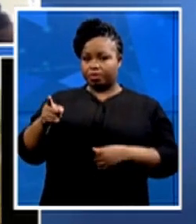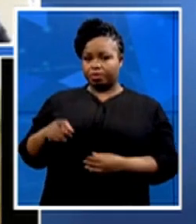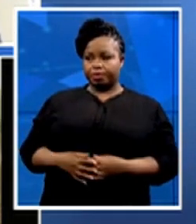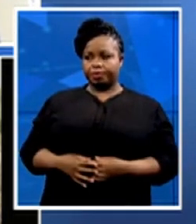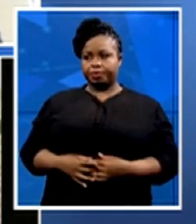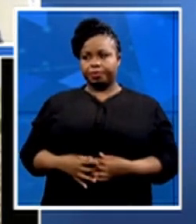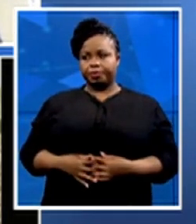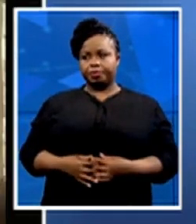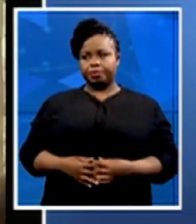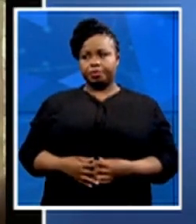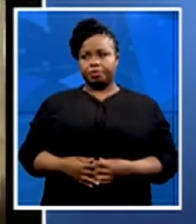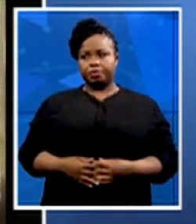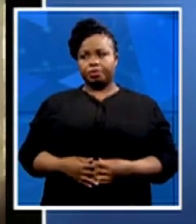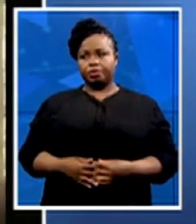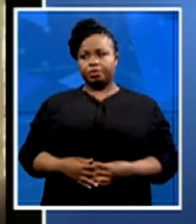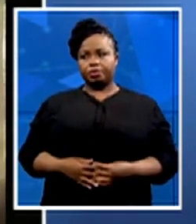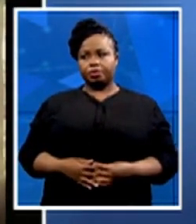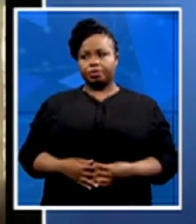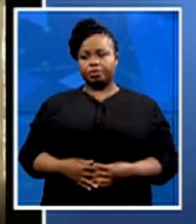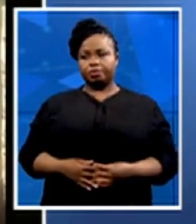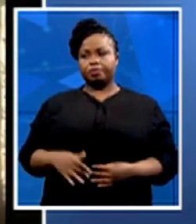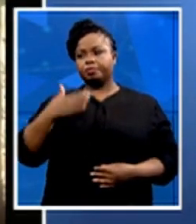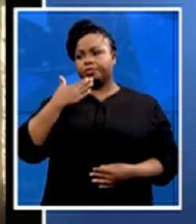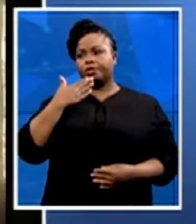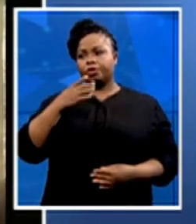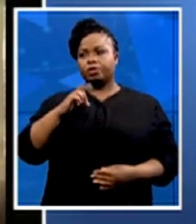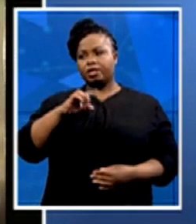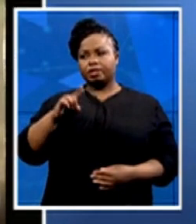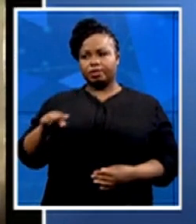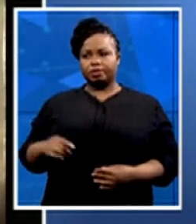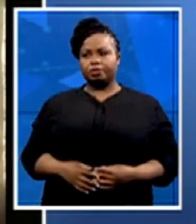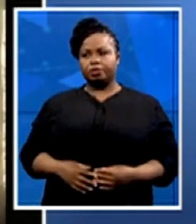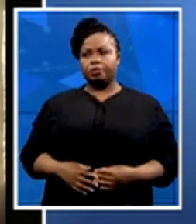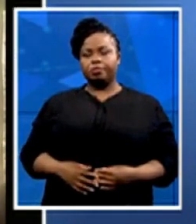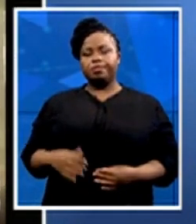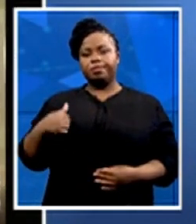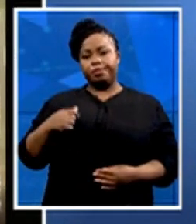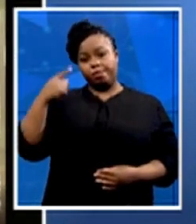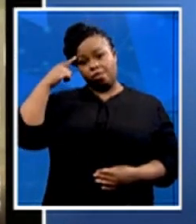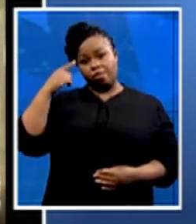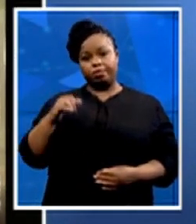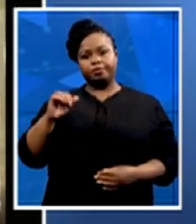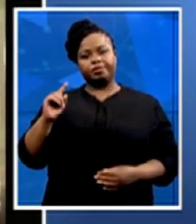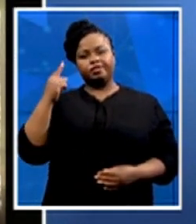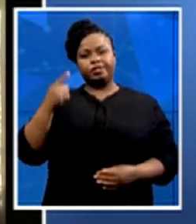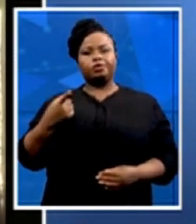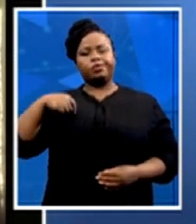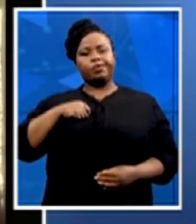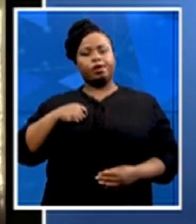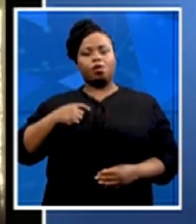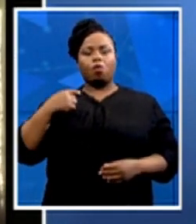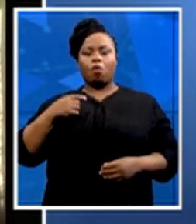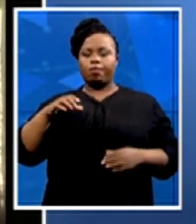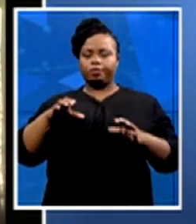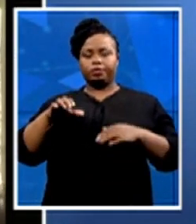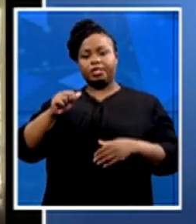Thank you, Tez. I think that first and foremost, what we've always advocated for as the ANC Youth League has been economic